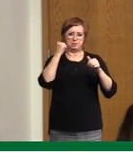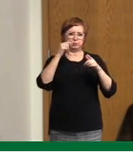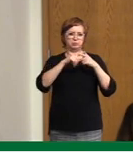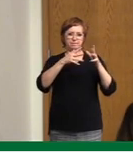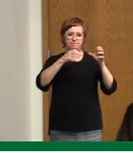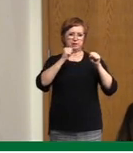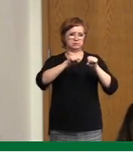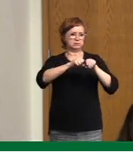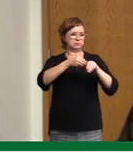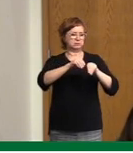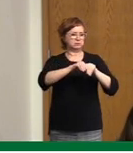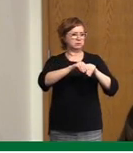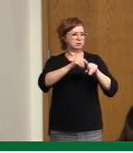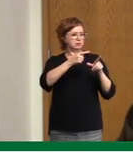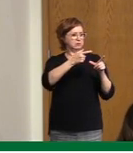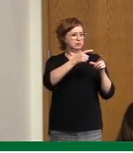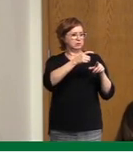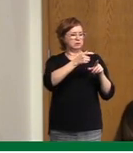Lynn?